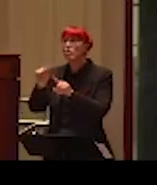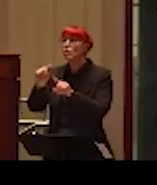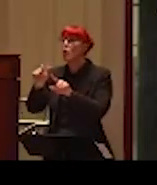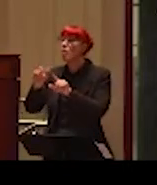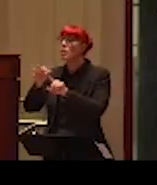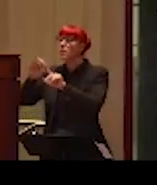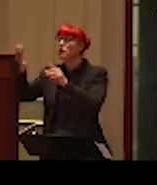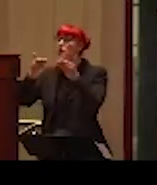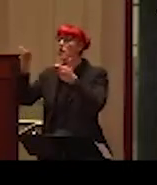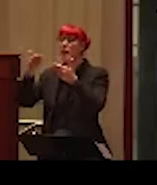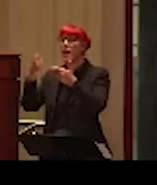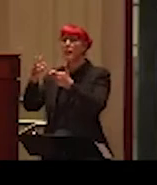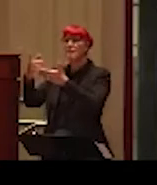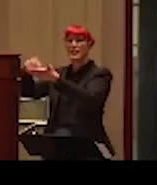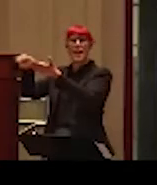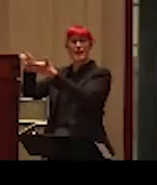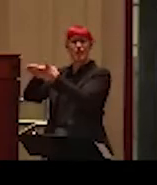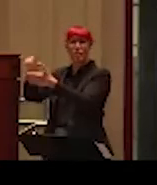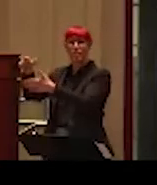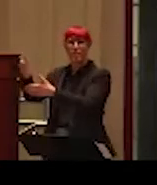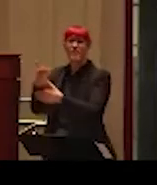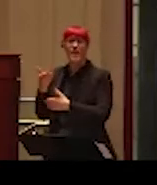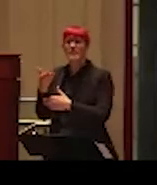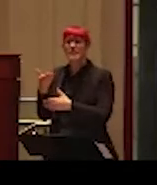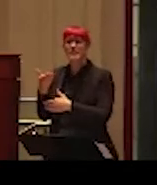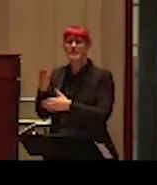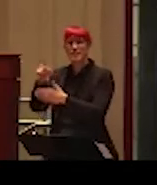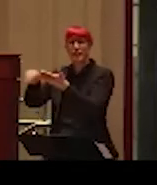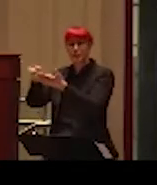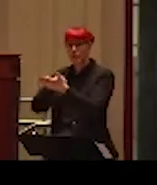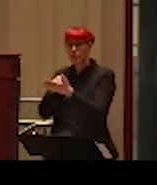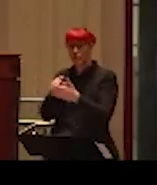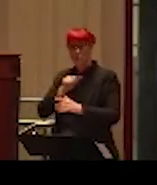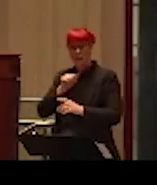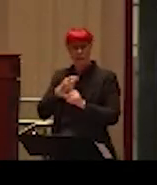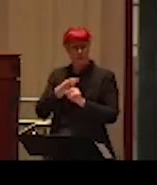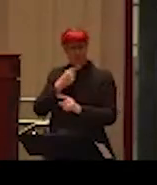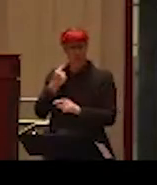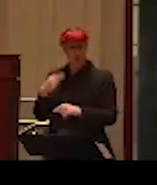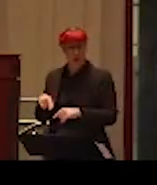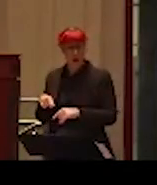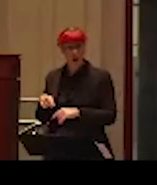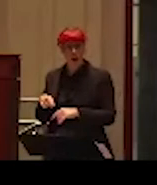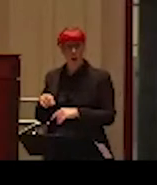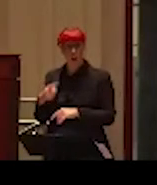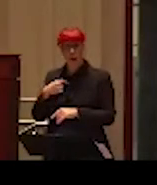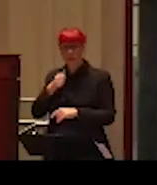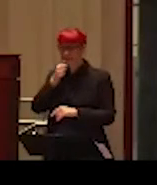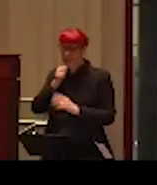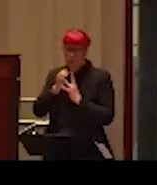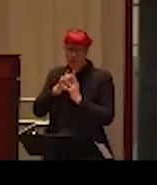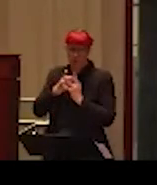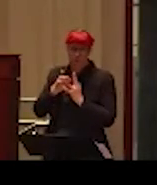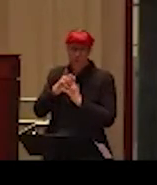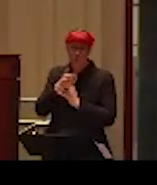canceled, even at SFU in 2019. So, as an immigrant from Russia, I live through the end of the